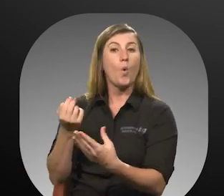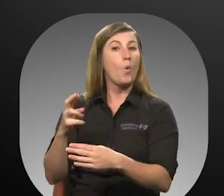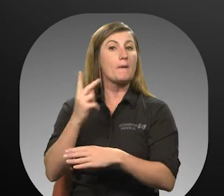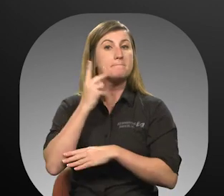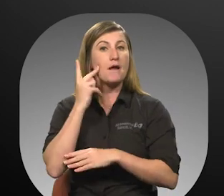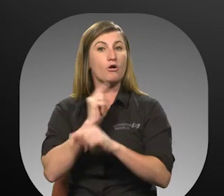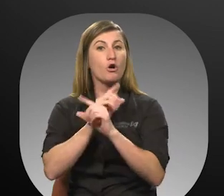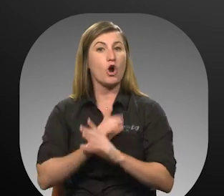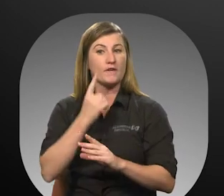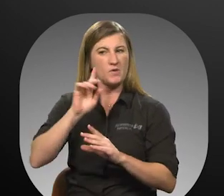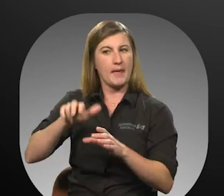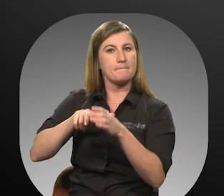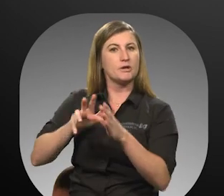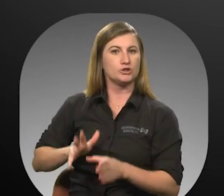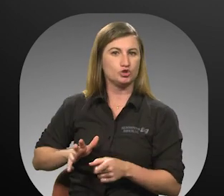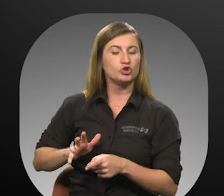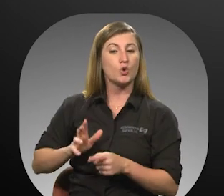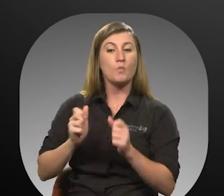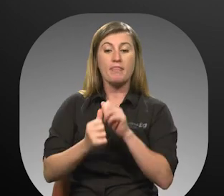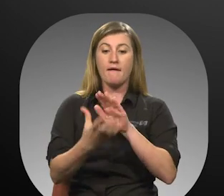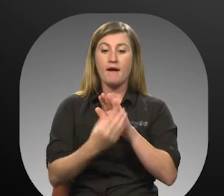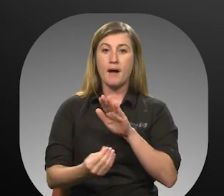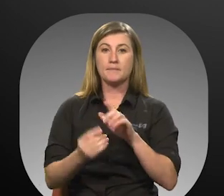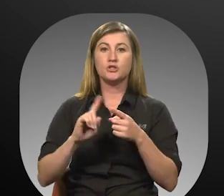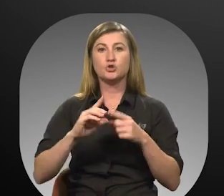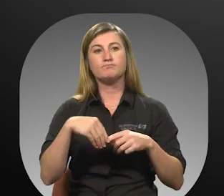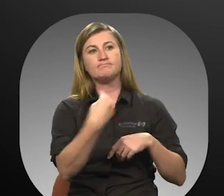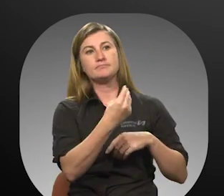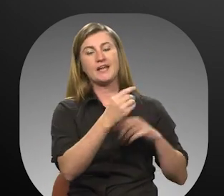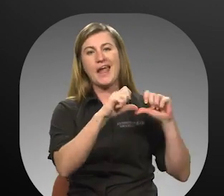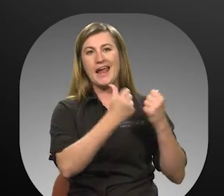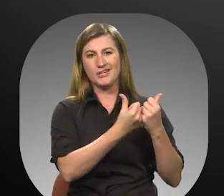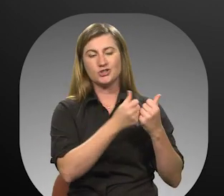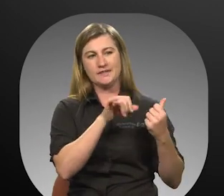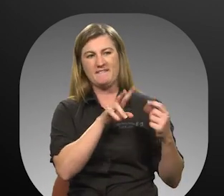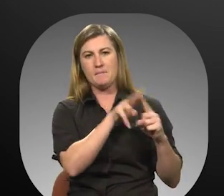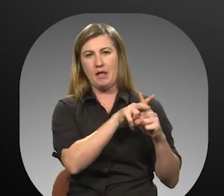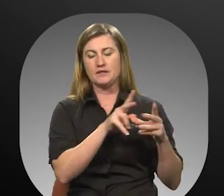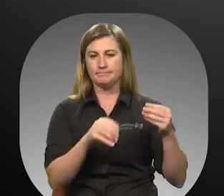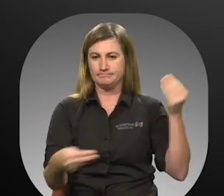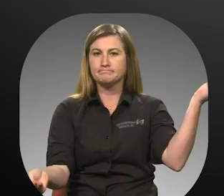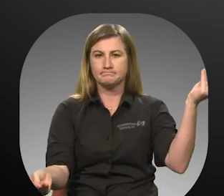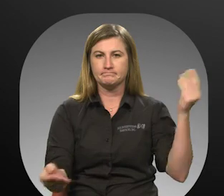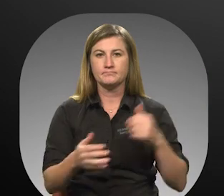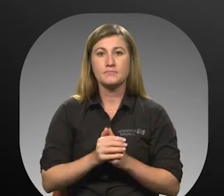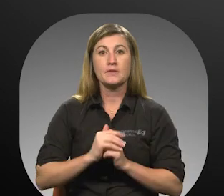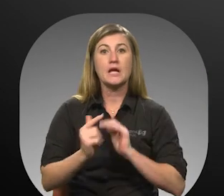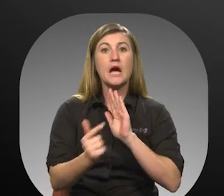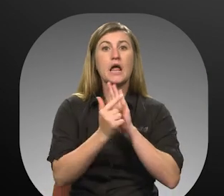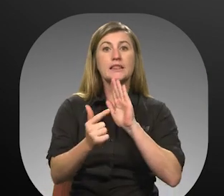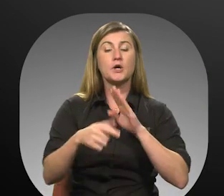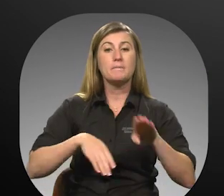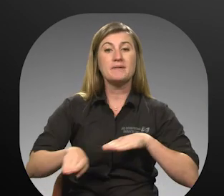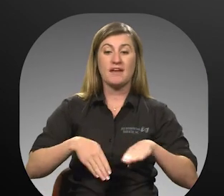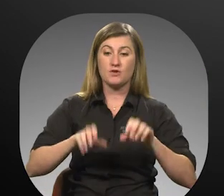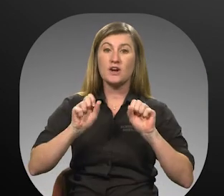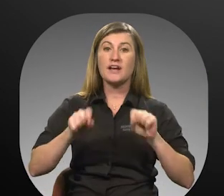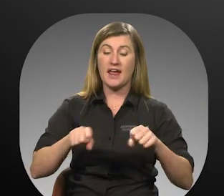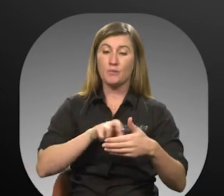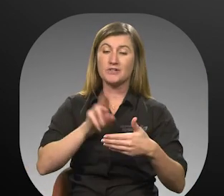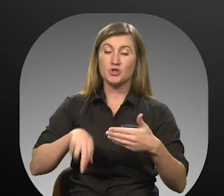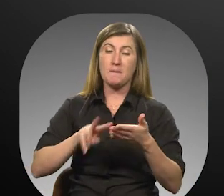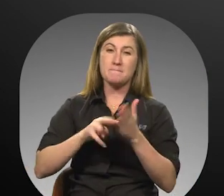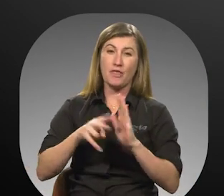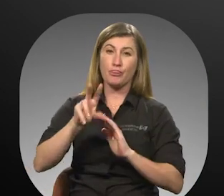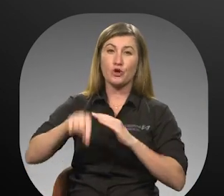guardian of the passenger with a copy to the appropriate agency, if applicable. 18. Illegal conduct could result in a